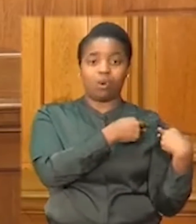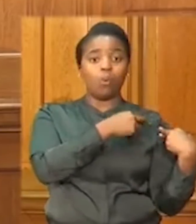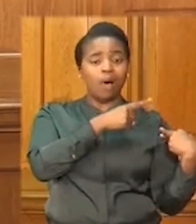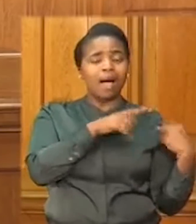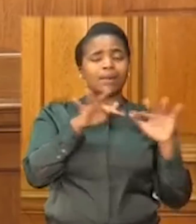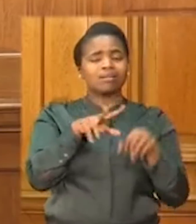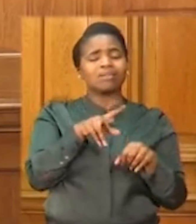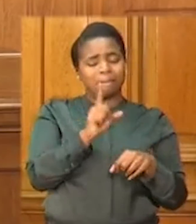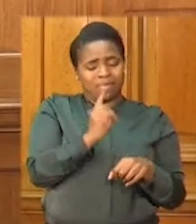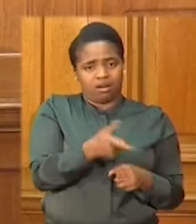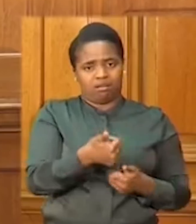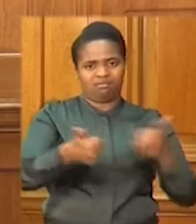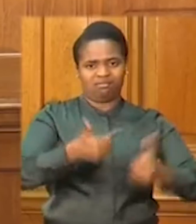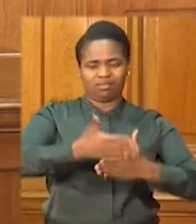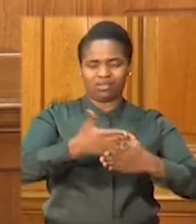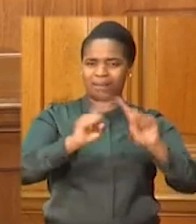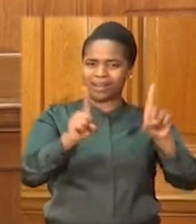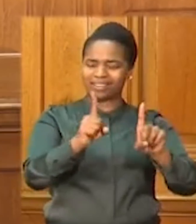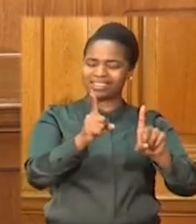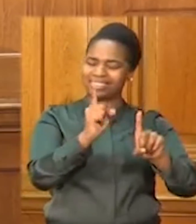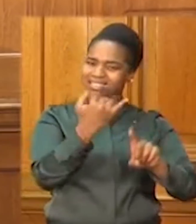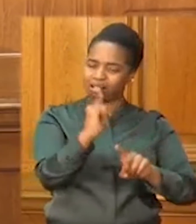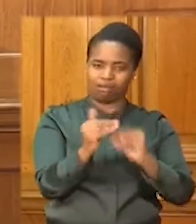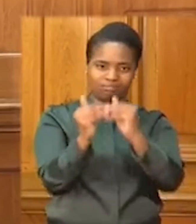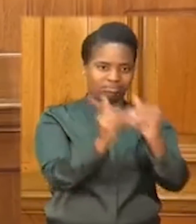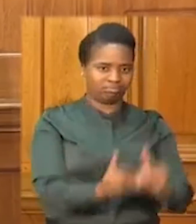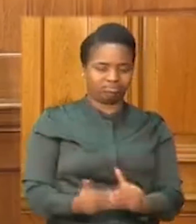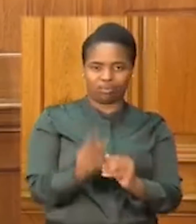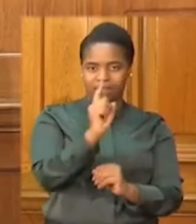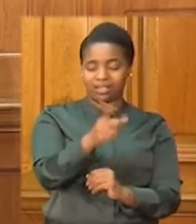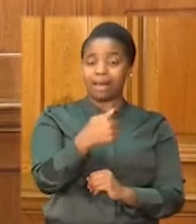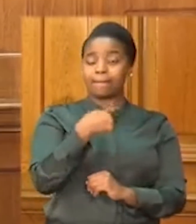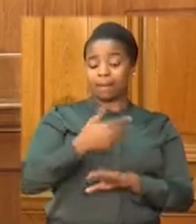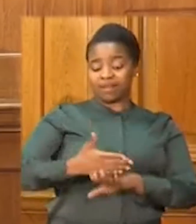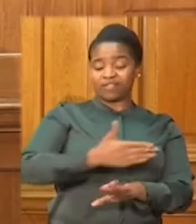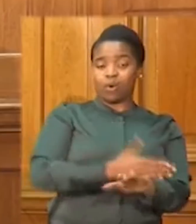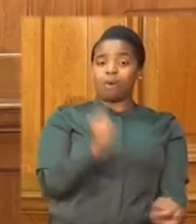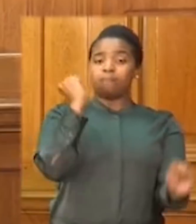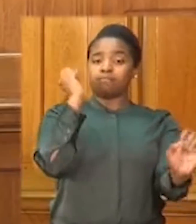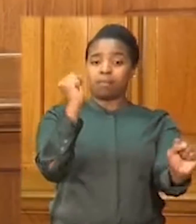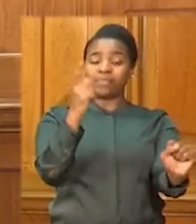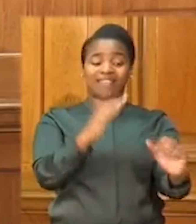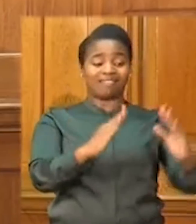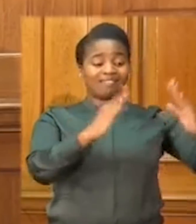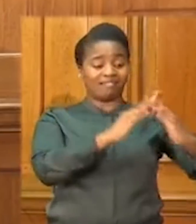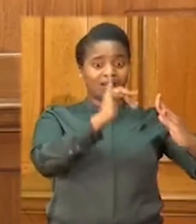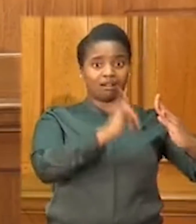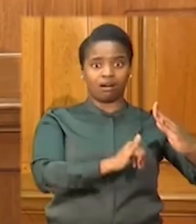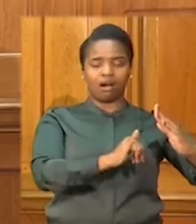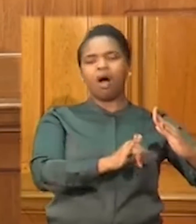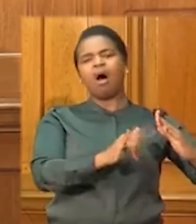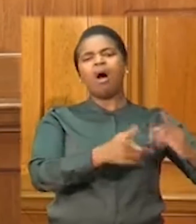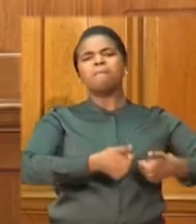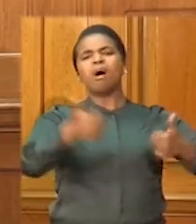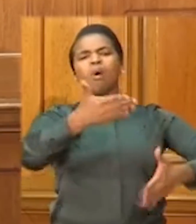work. As I have said previously, if we end the lockdown too soon or